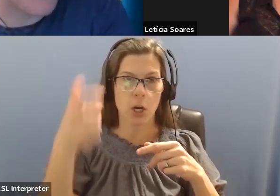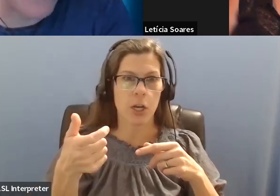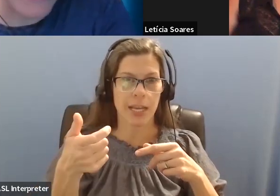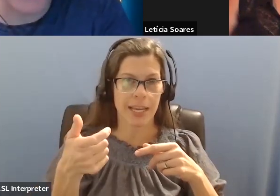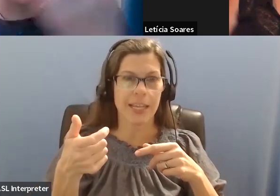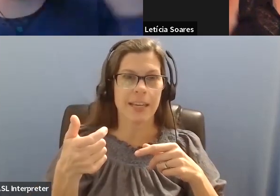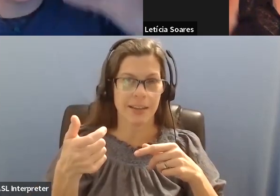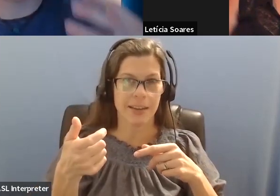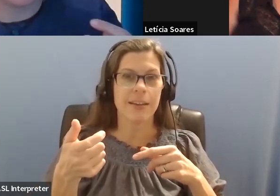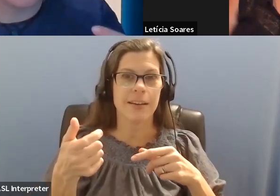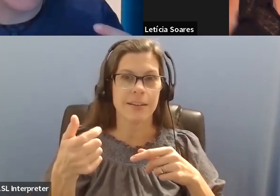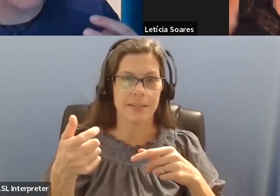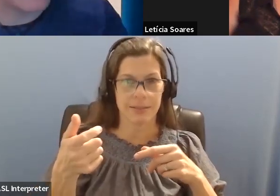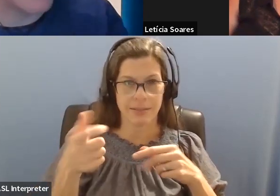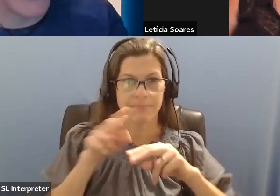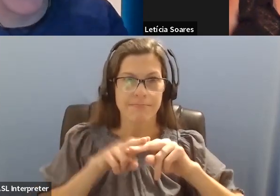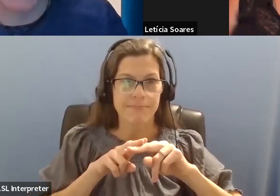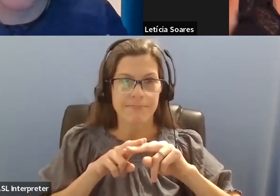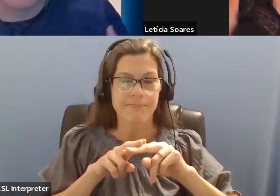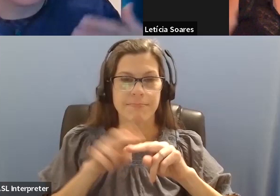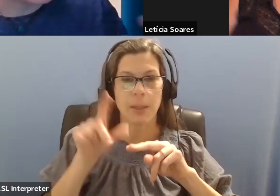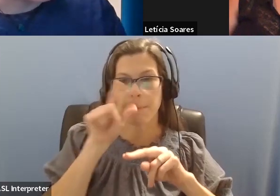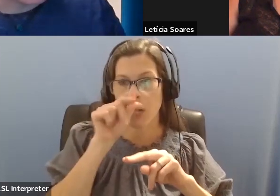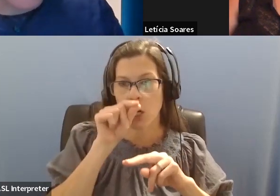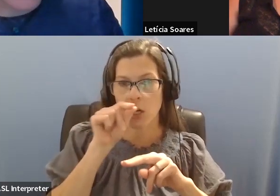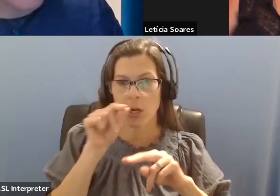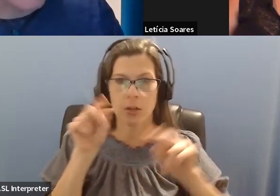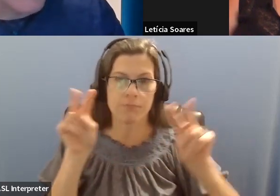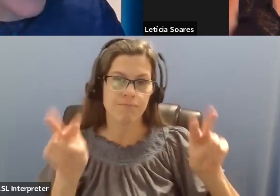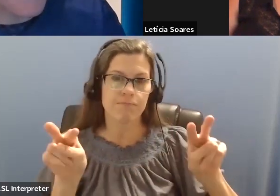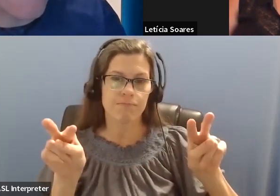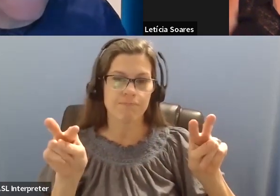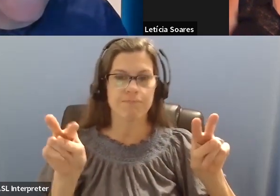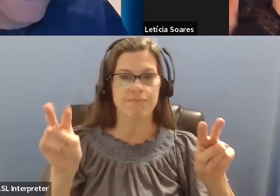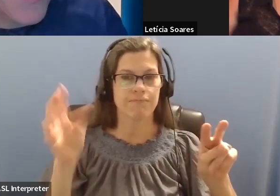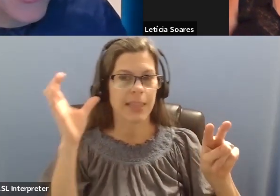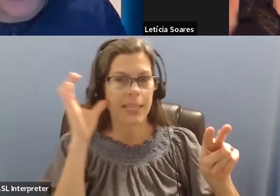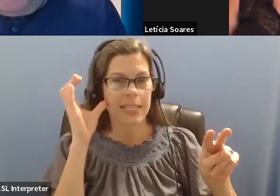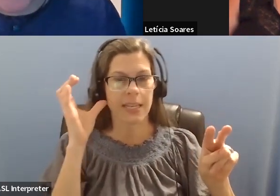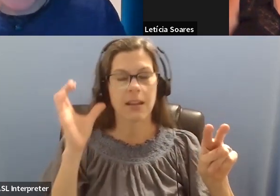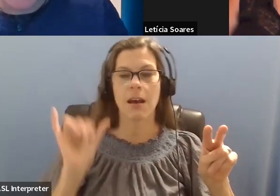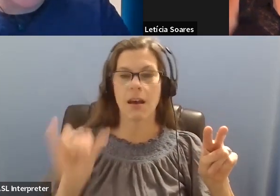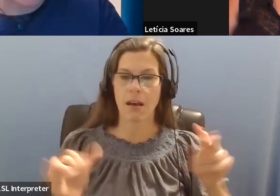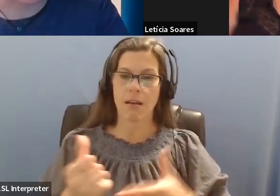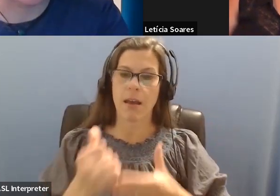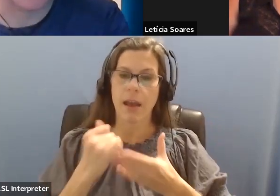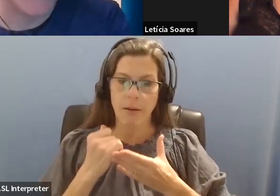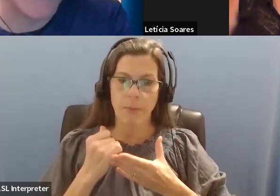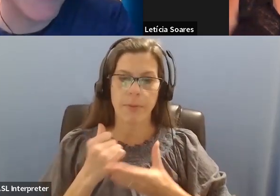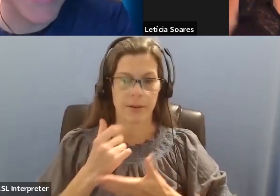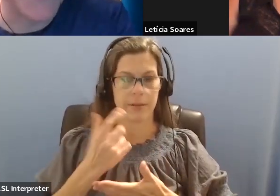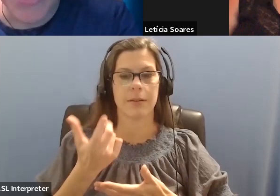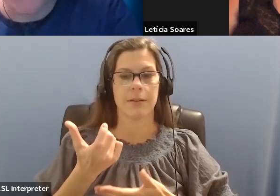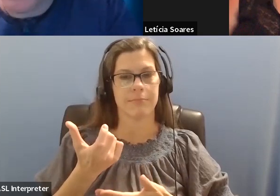more coming out about that, you know, using birds as meditation and, and a self care, um, strategy. Um,